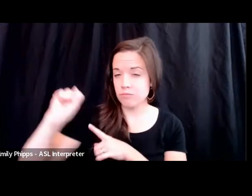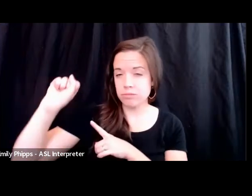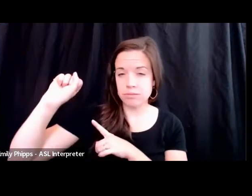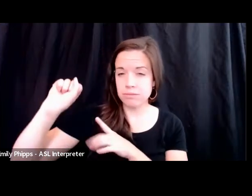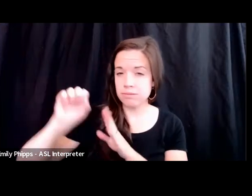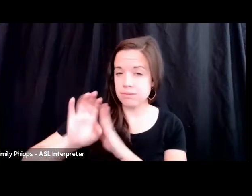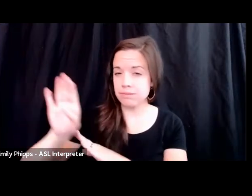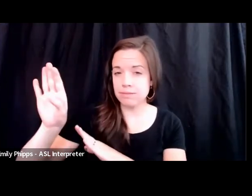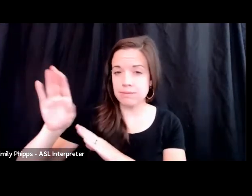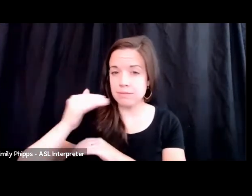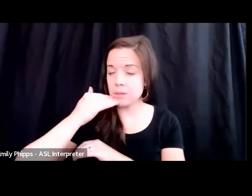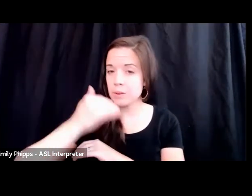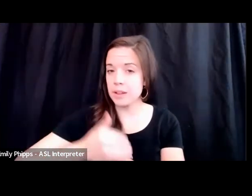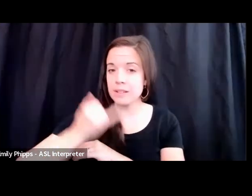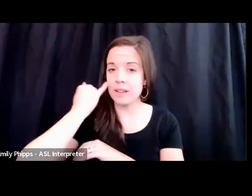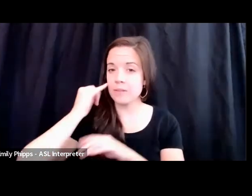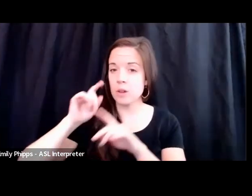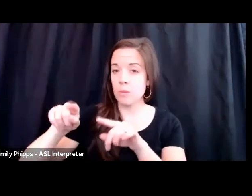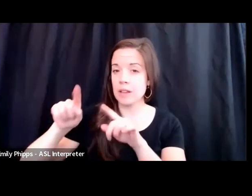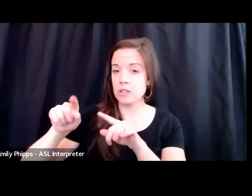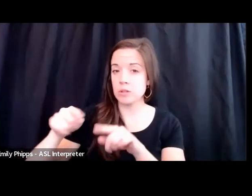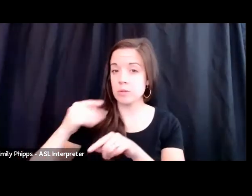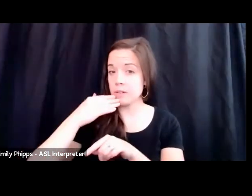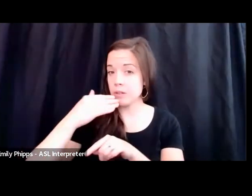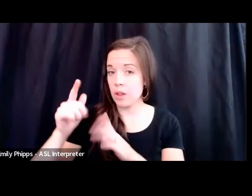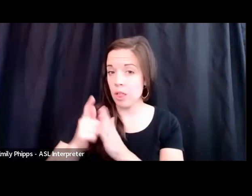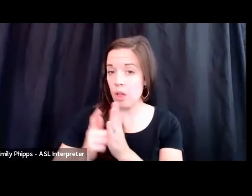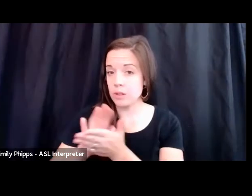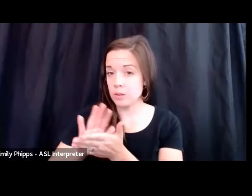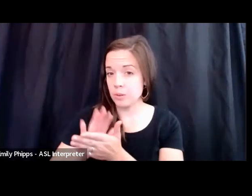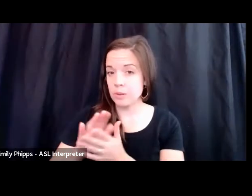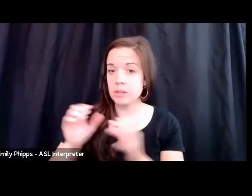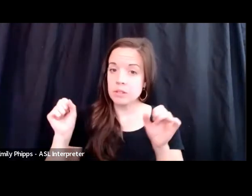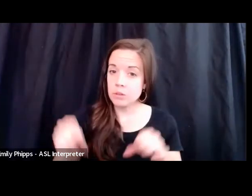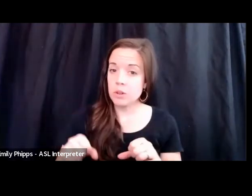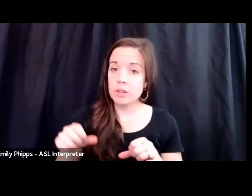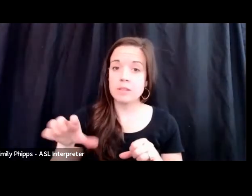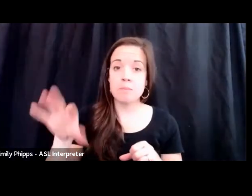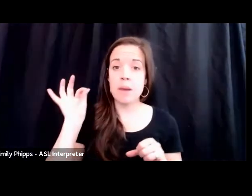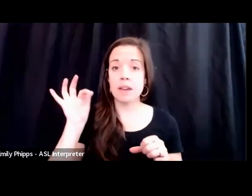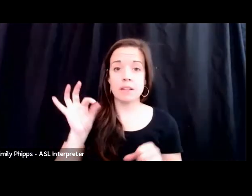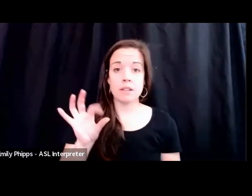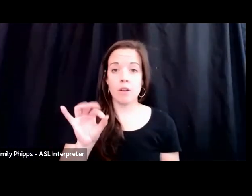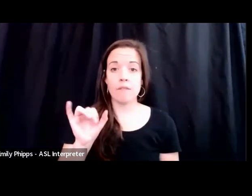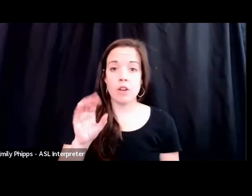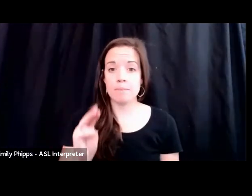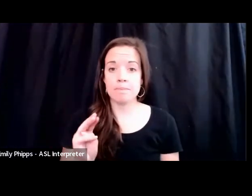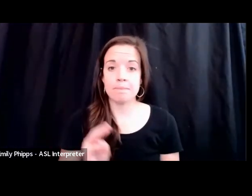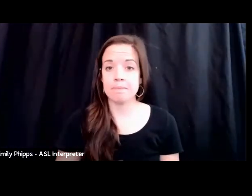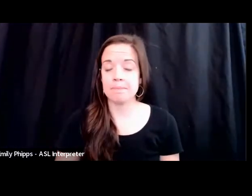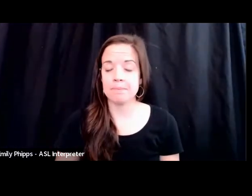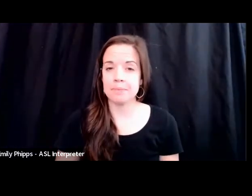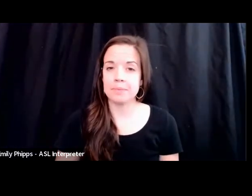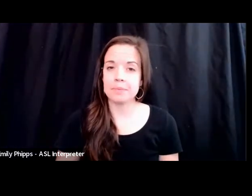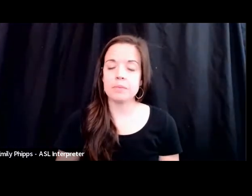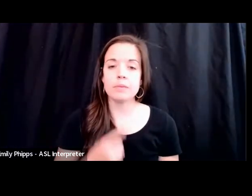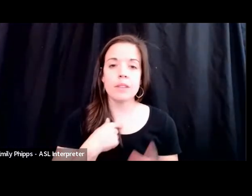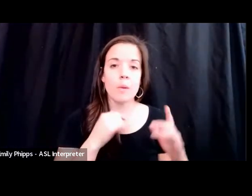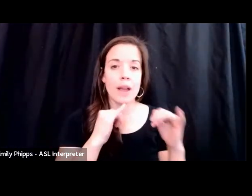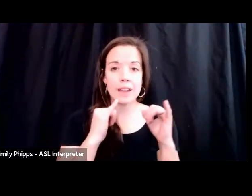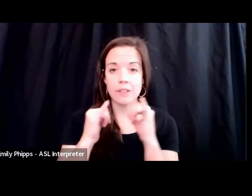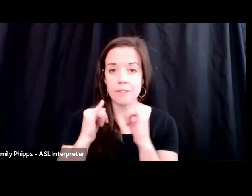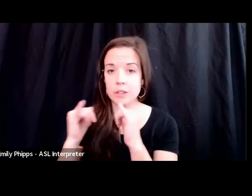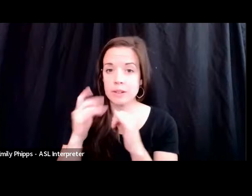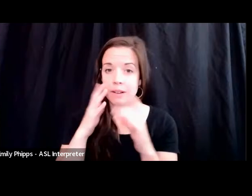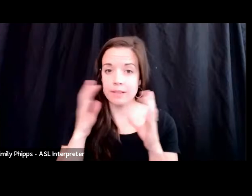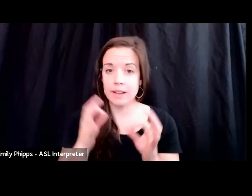to literally an accredited law school, you could pretty much pick your firm. And so I interviewed and I decided